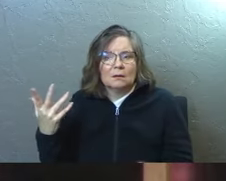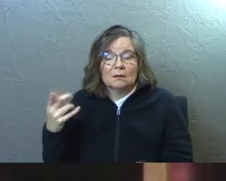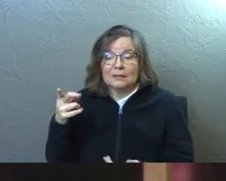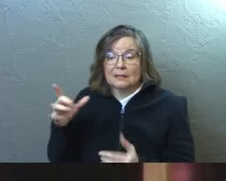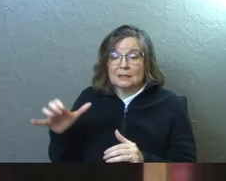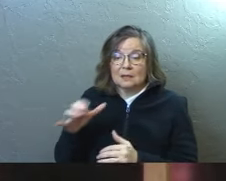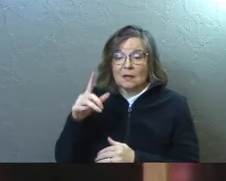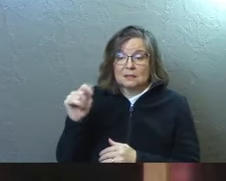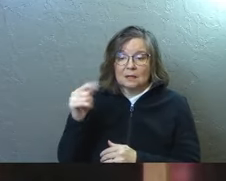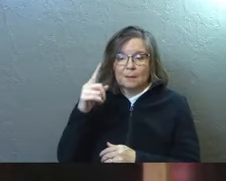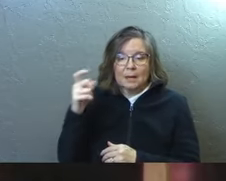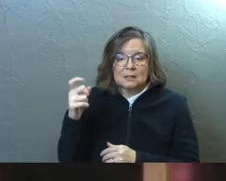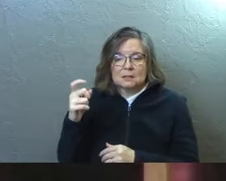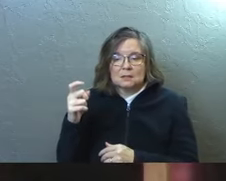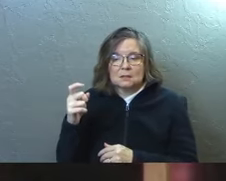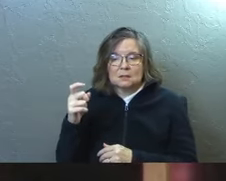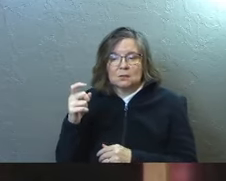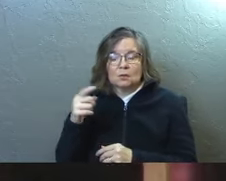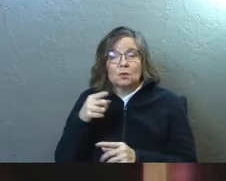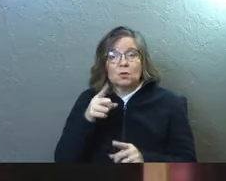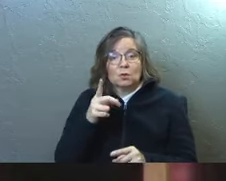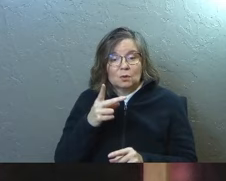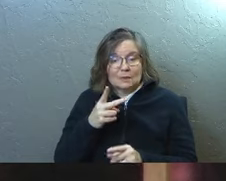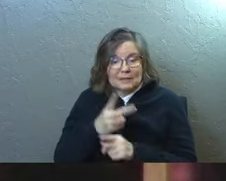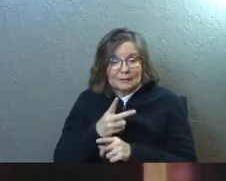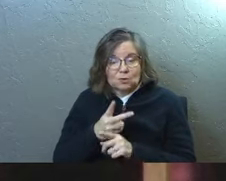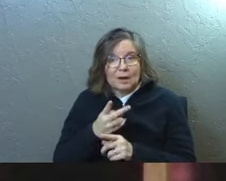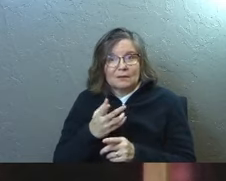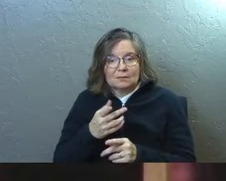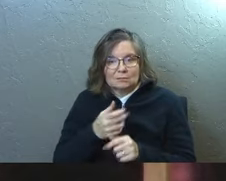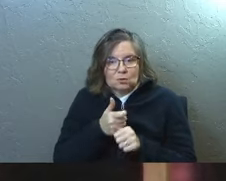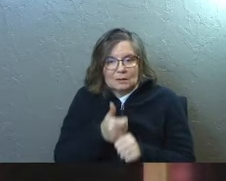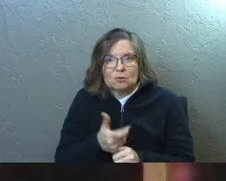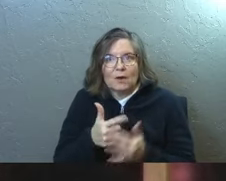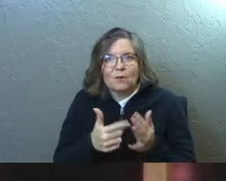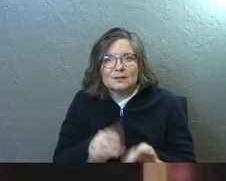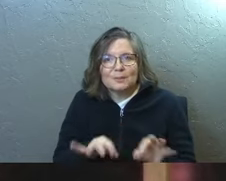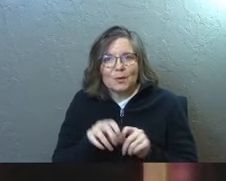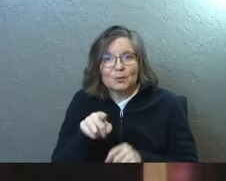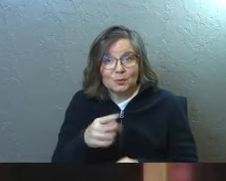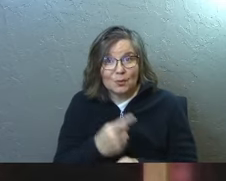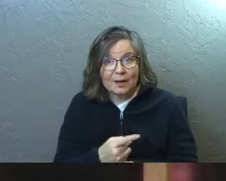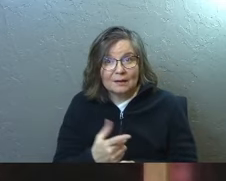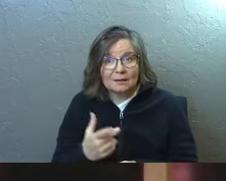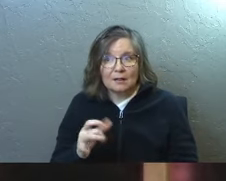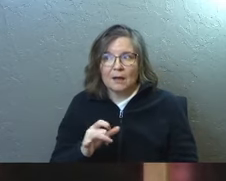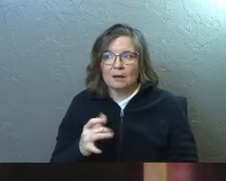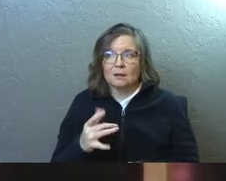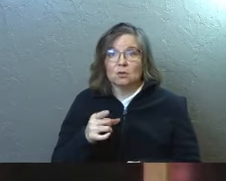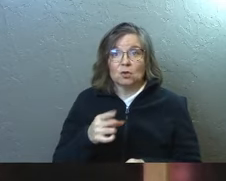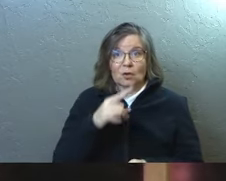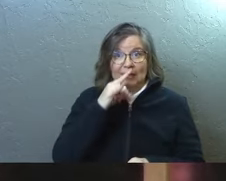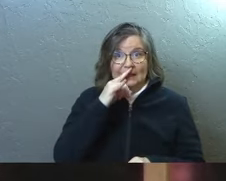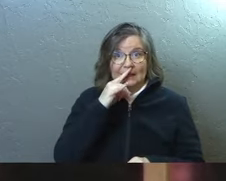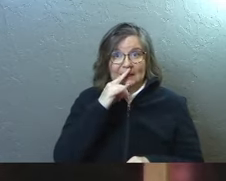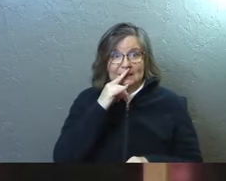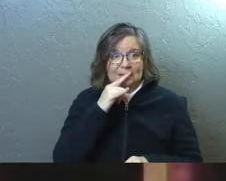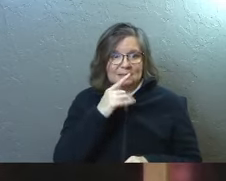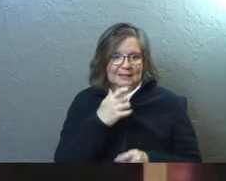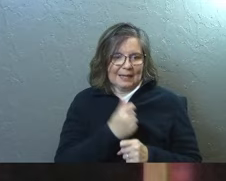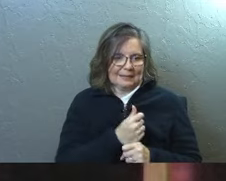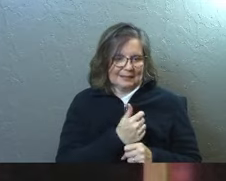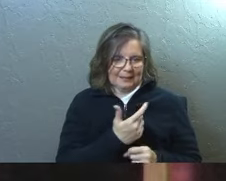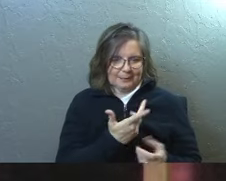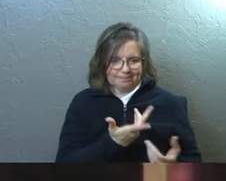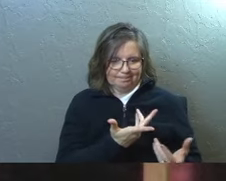He does it because you keep track of what matters. Right? Like your kid gets the little,